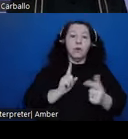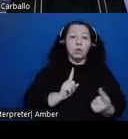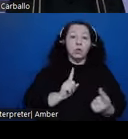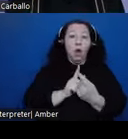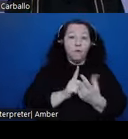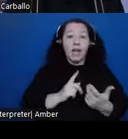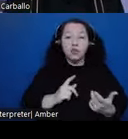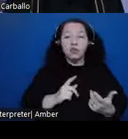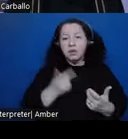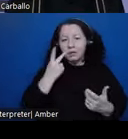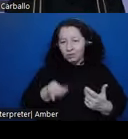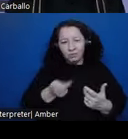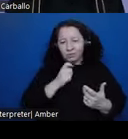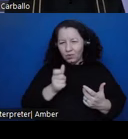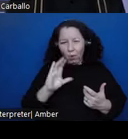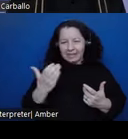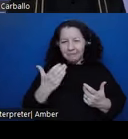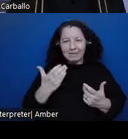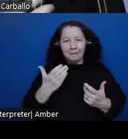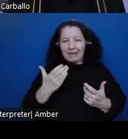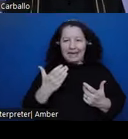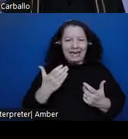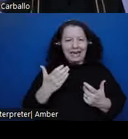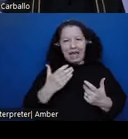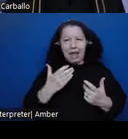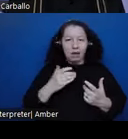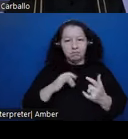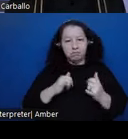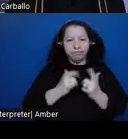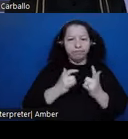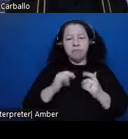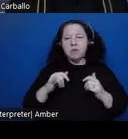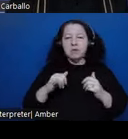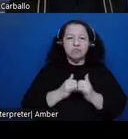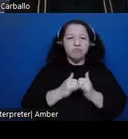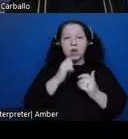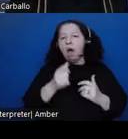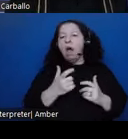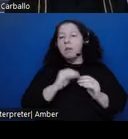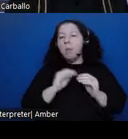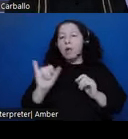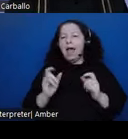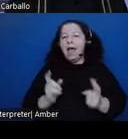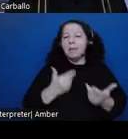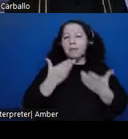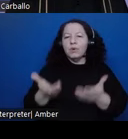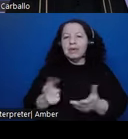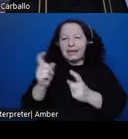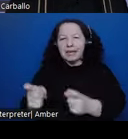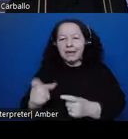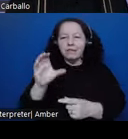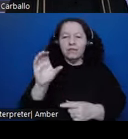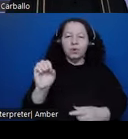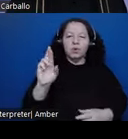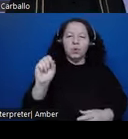here you see that they don't look like confrontations. They look like giving gifts to Cortes and other Spaniards.